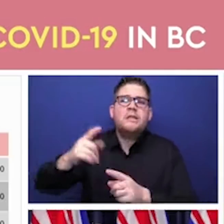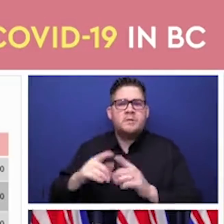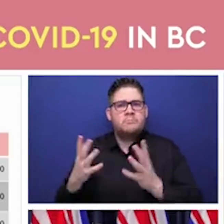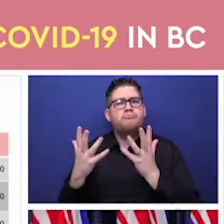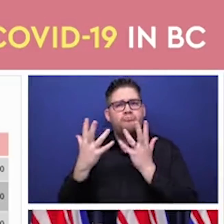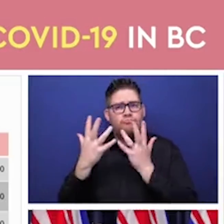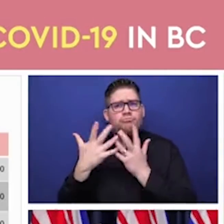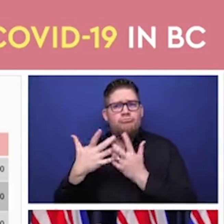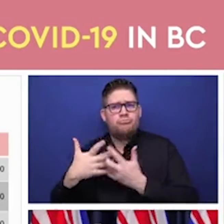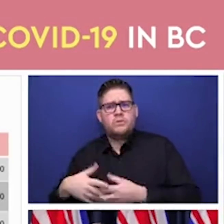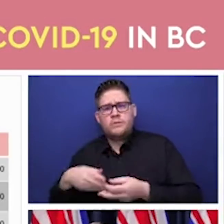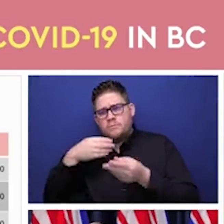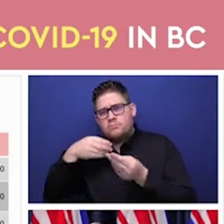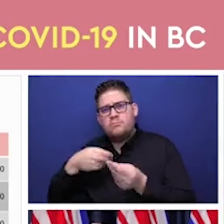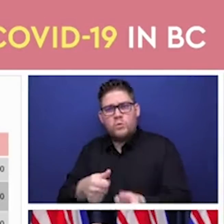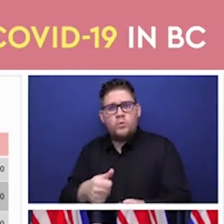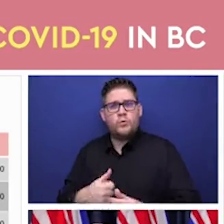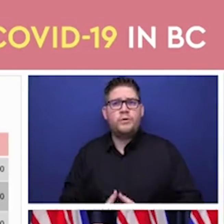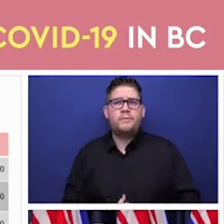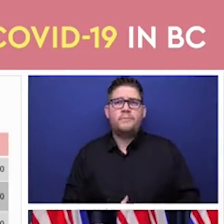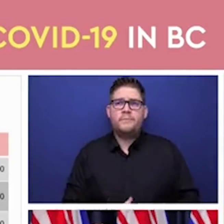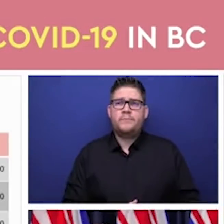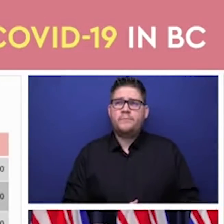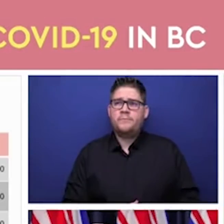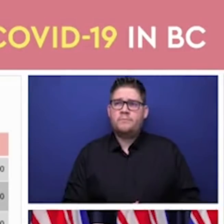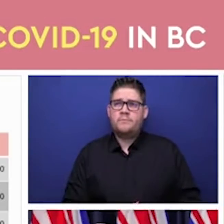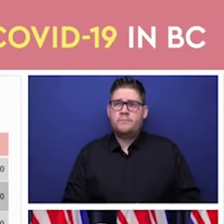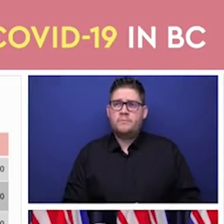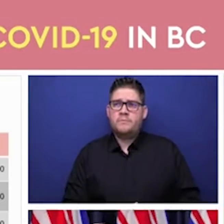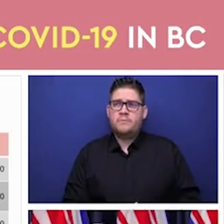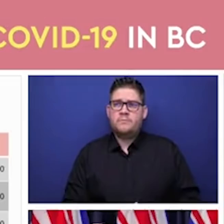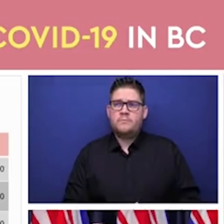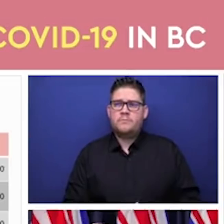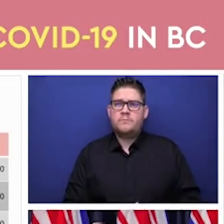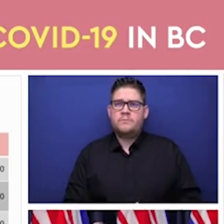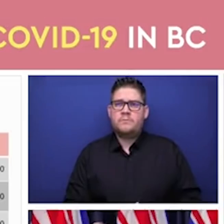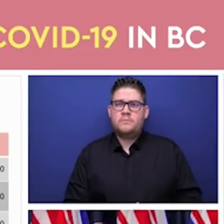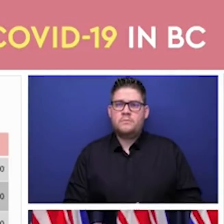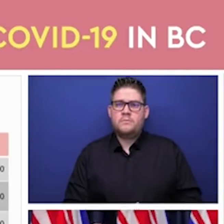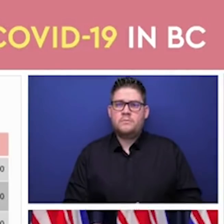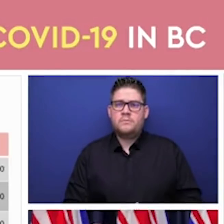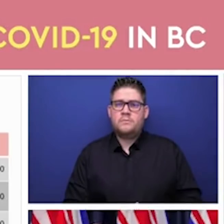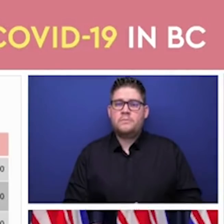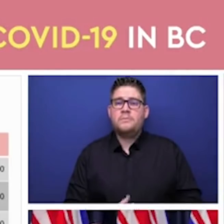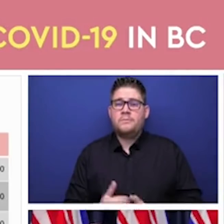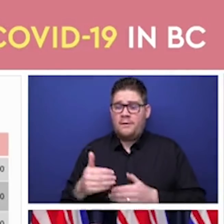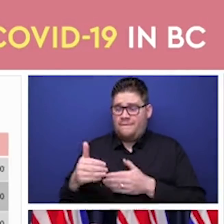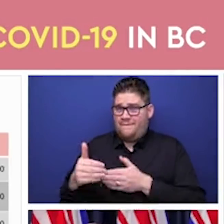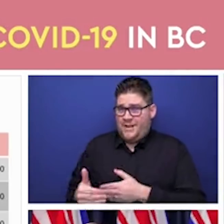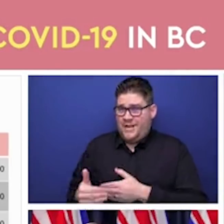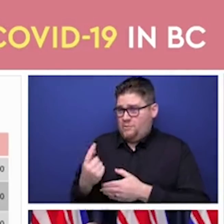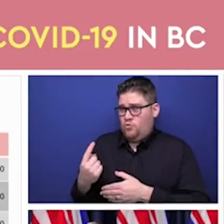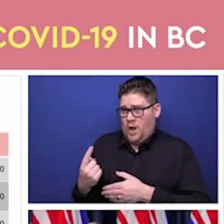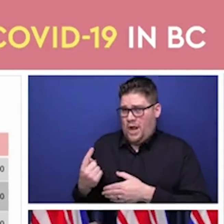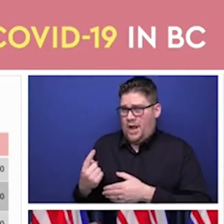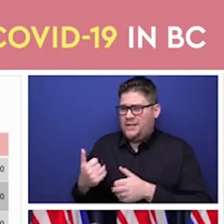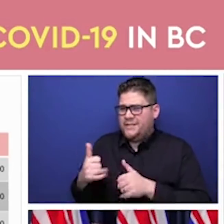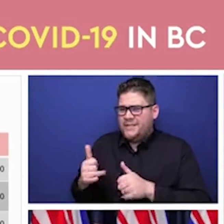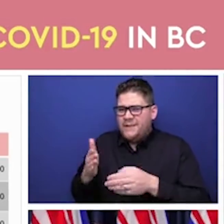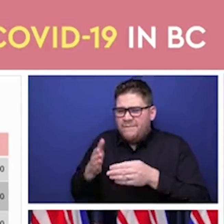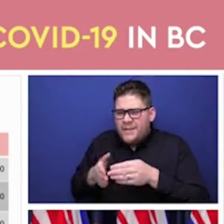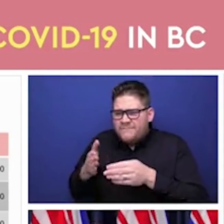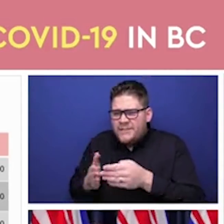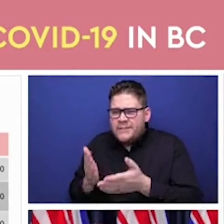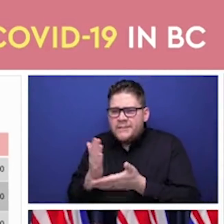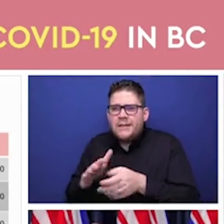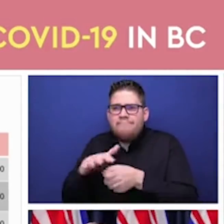as I said, we've got priority populations that remain to be finished off from phase one and phase two, about 190,000.